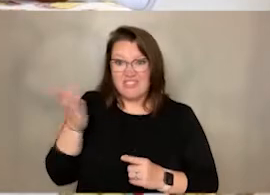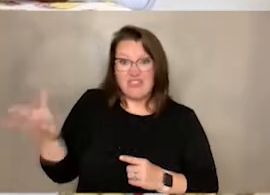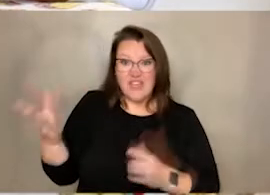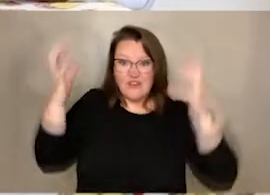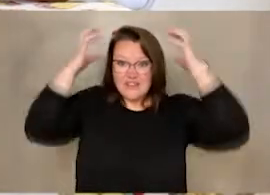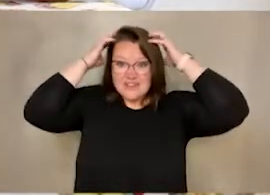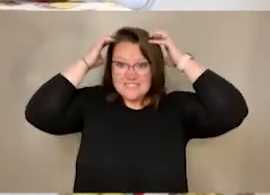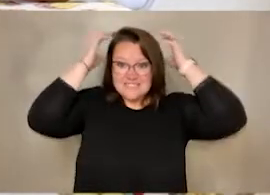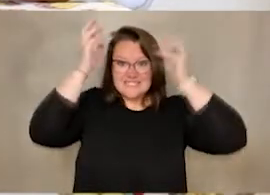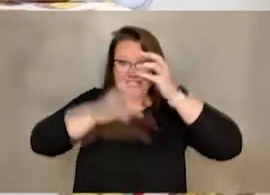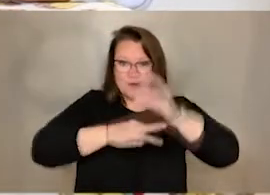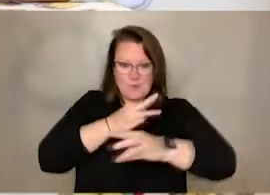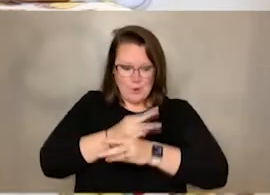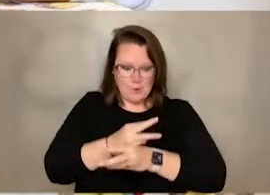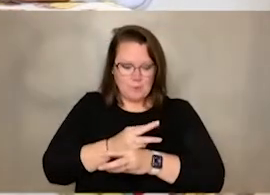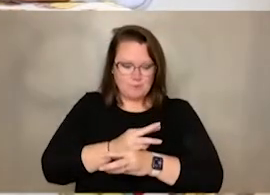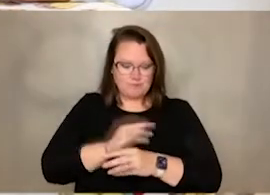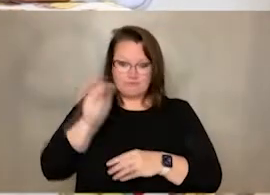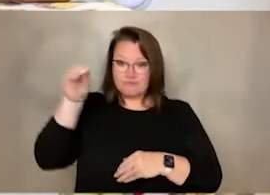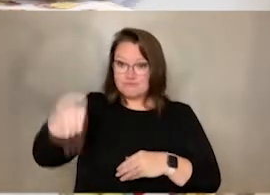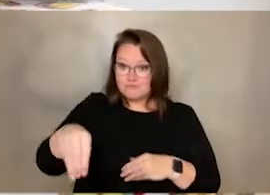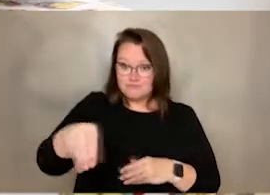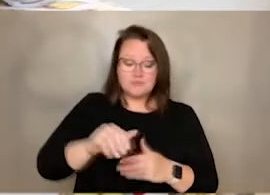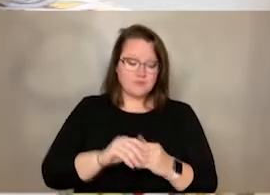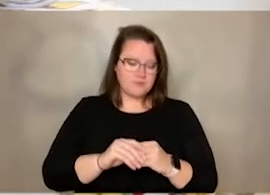stuck that in there.